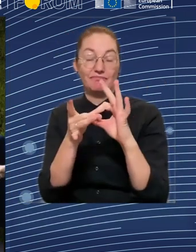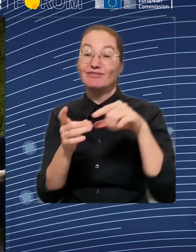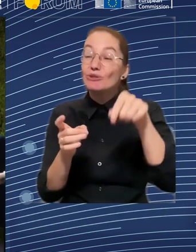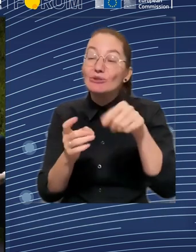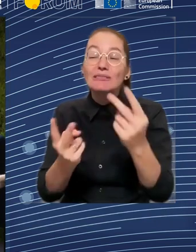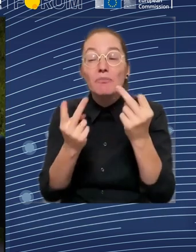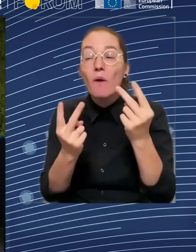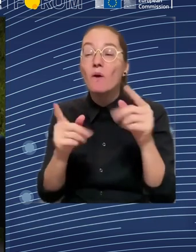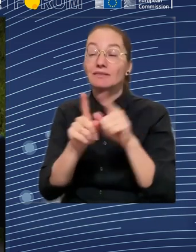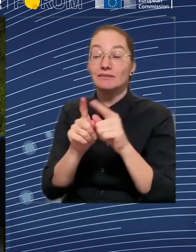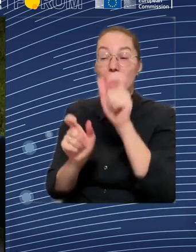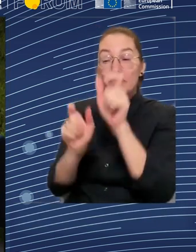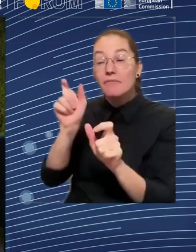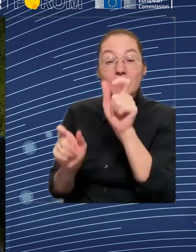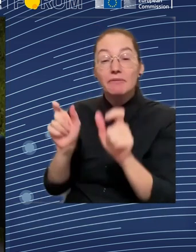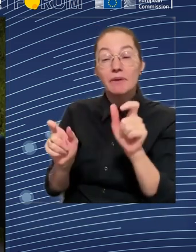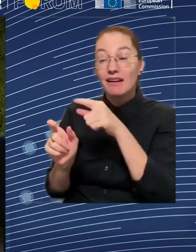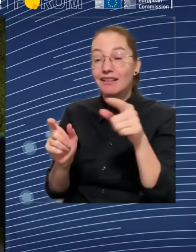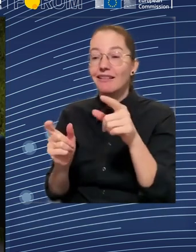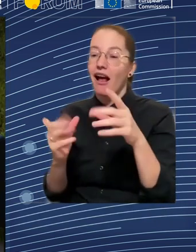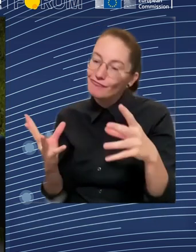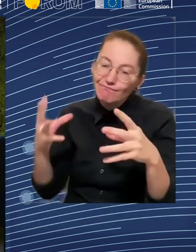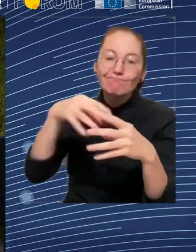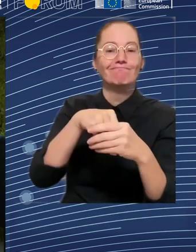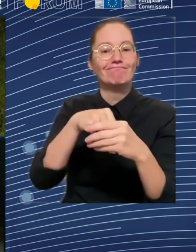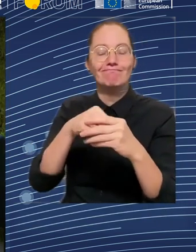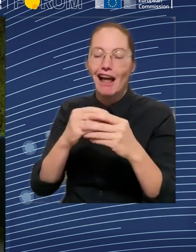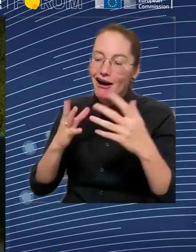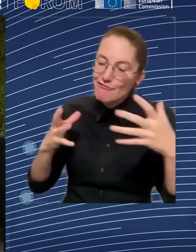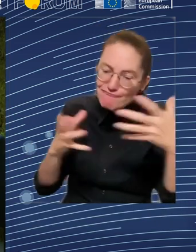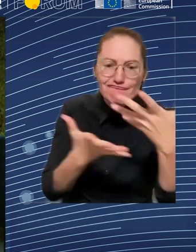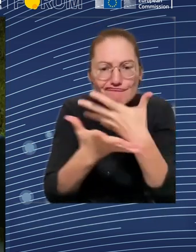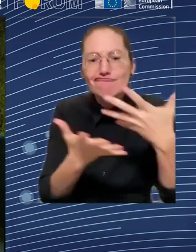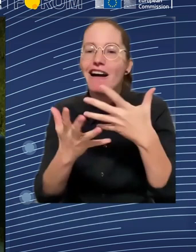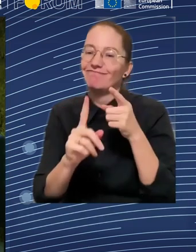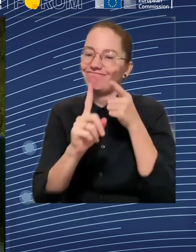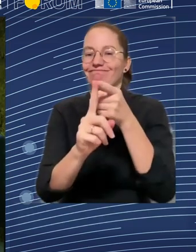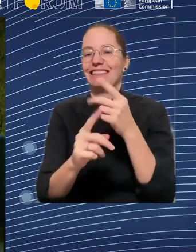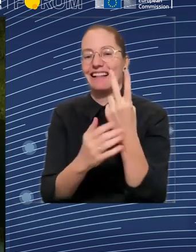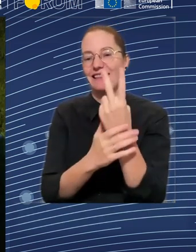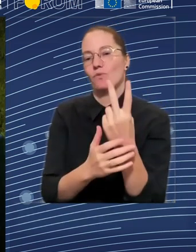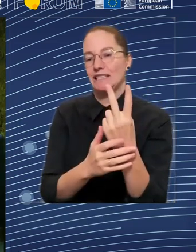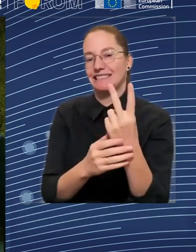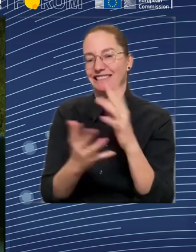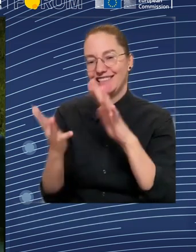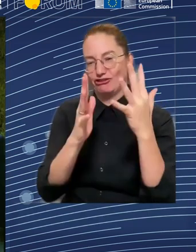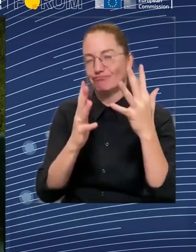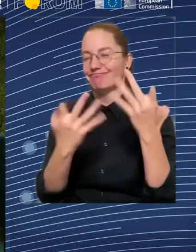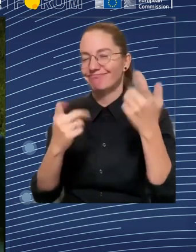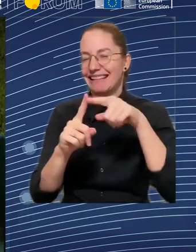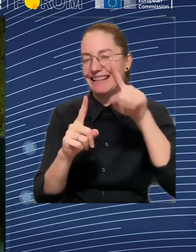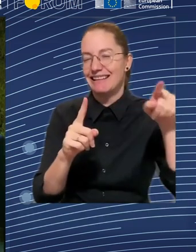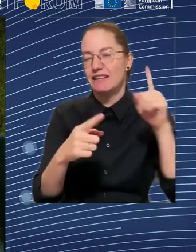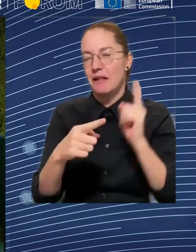needs of the citizens. Therefore, in these endeavors, we are really very close to the needs of our